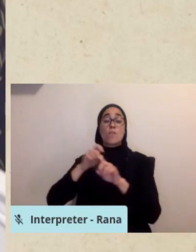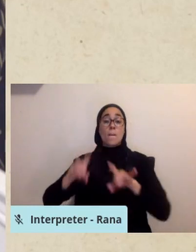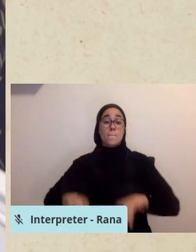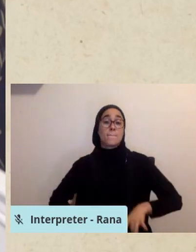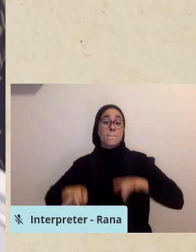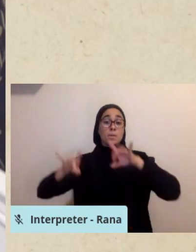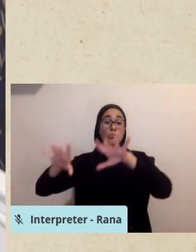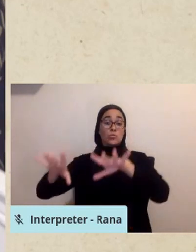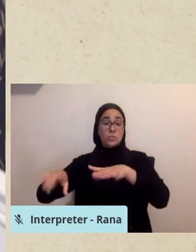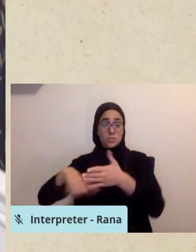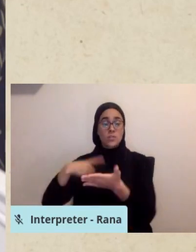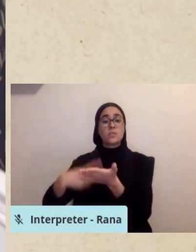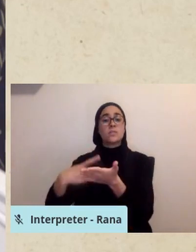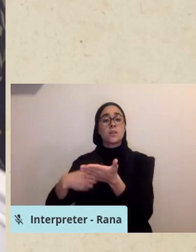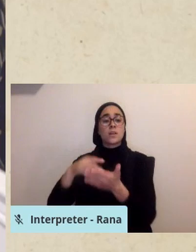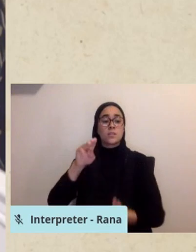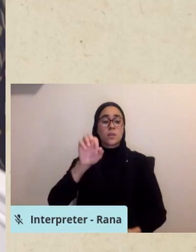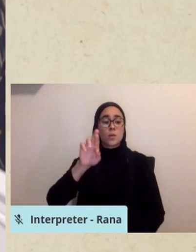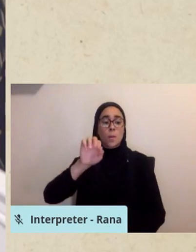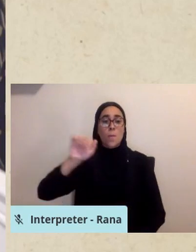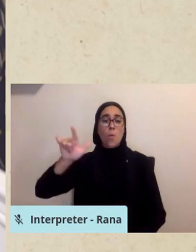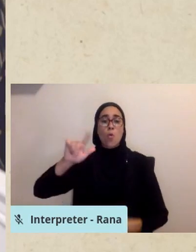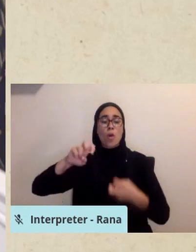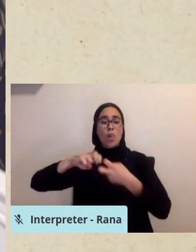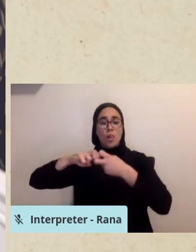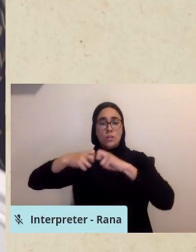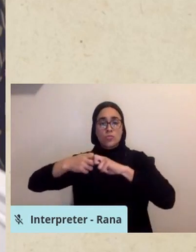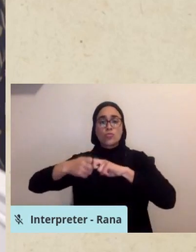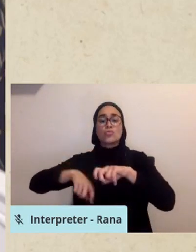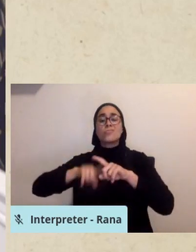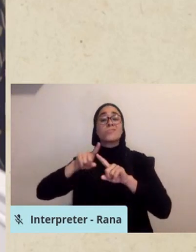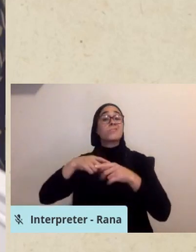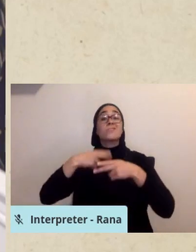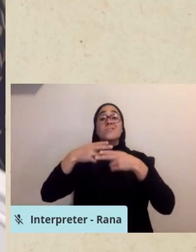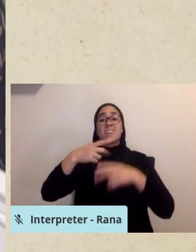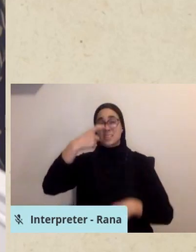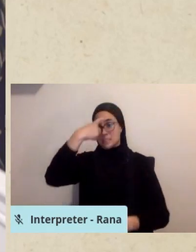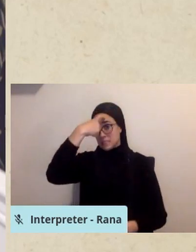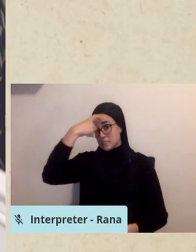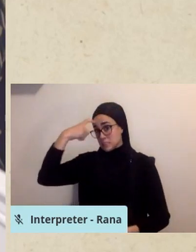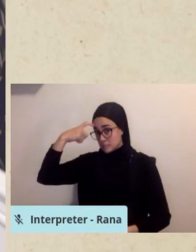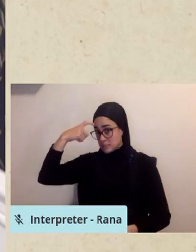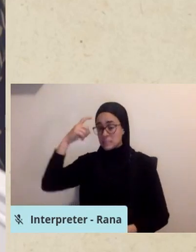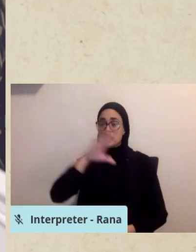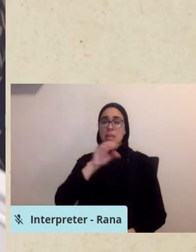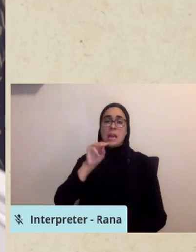concepts. One he calls moral trauma and the other, moral degradation.